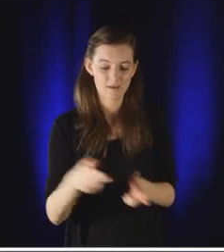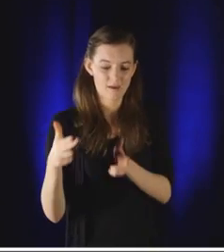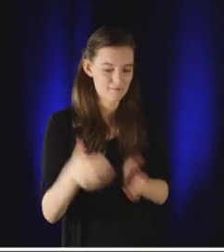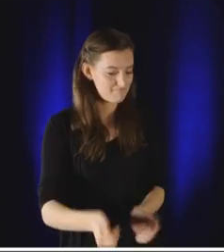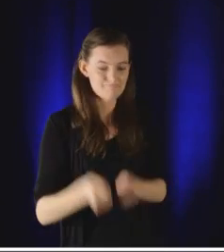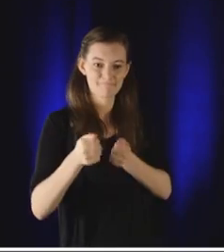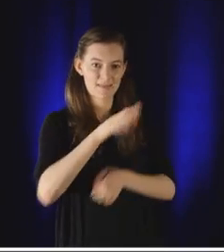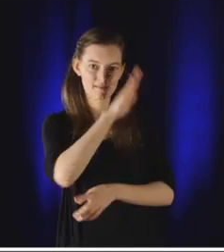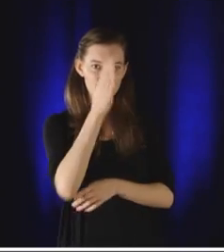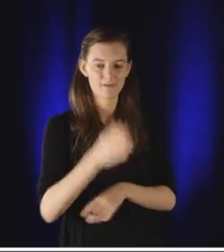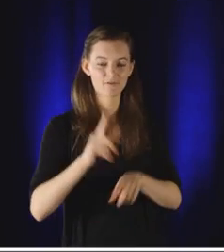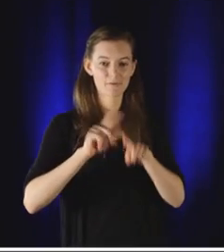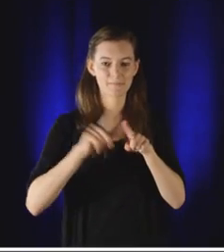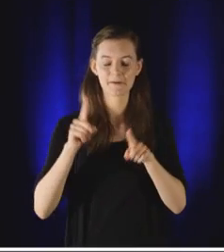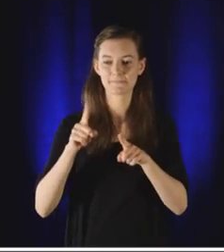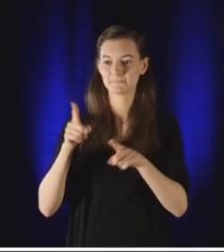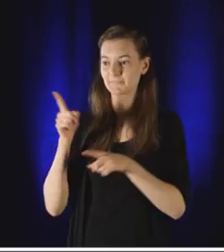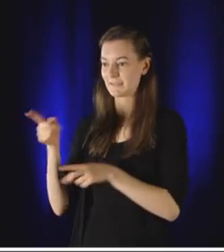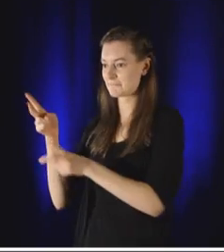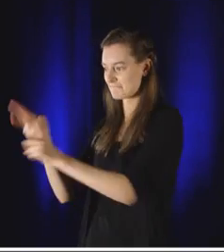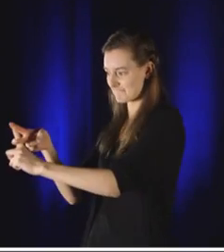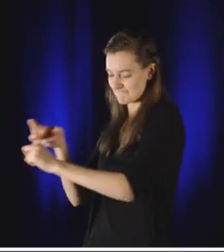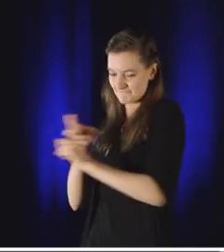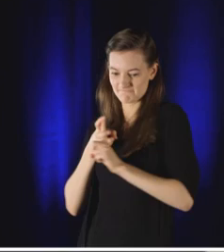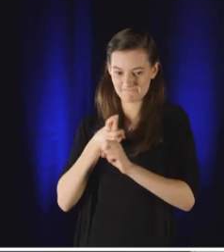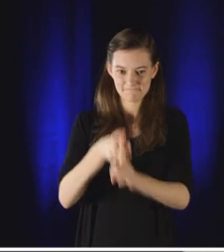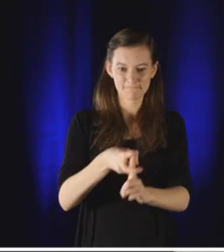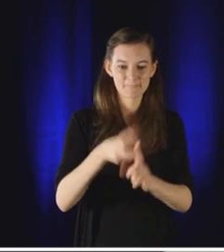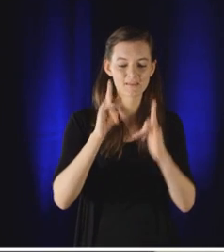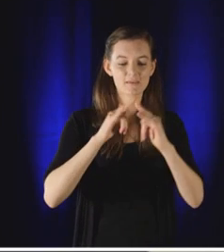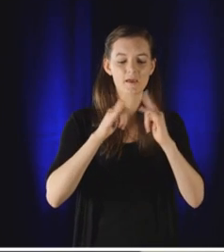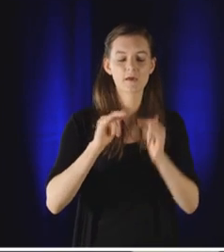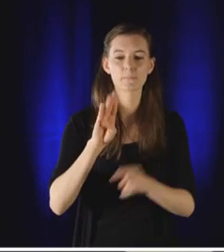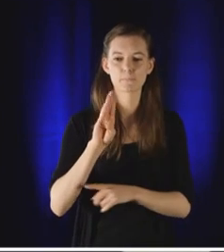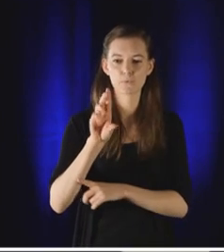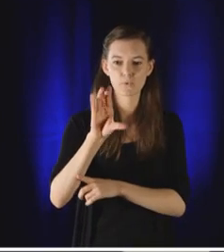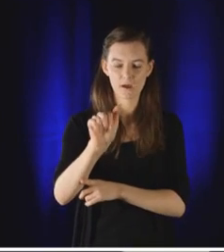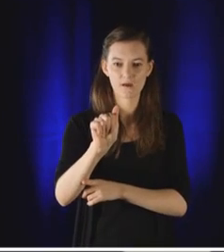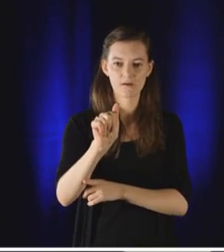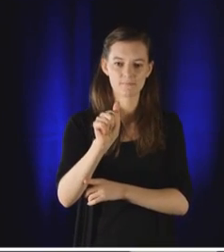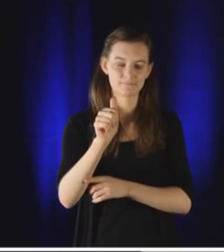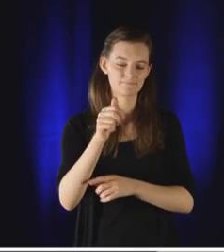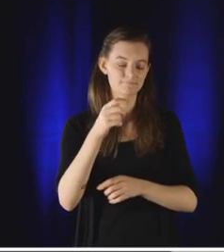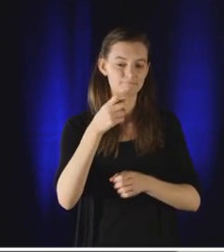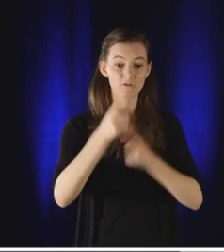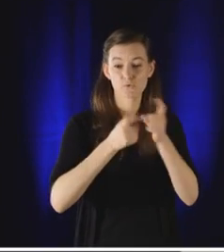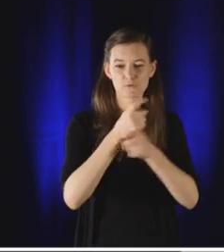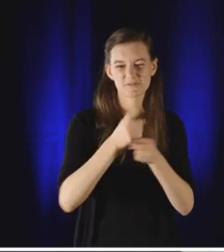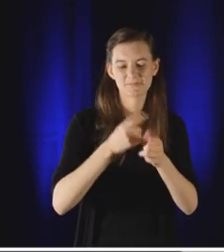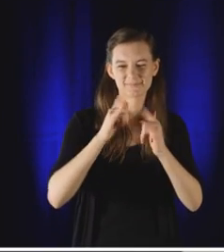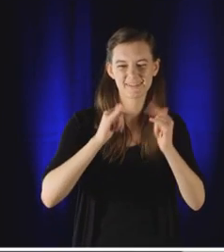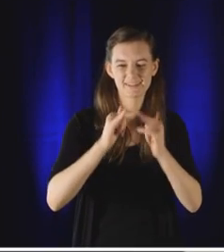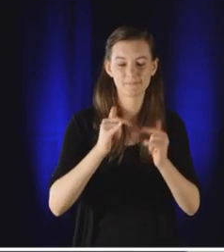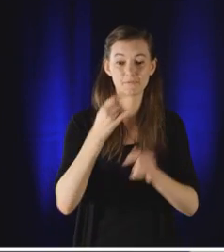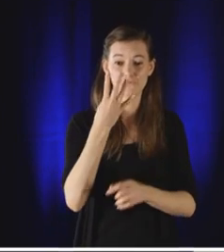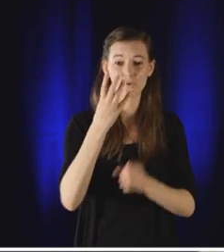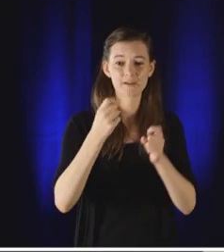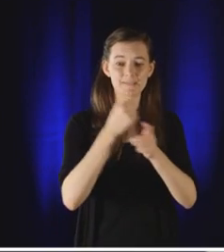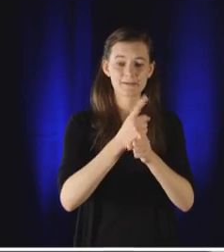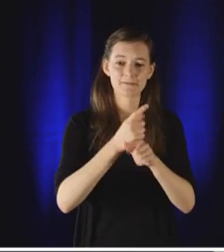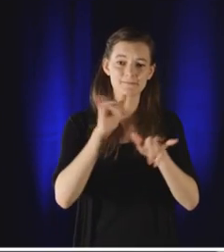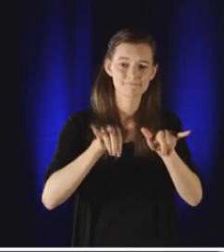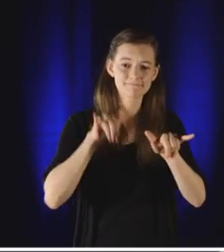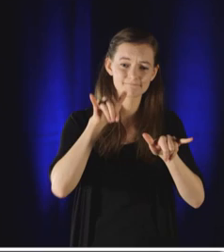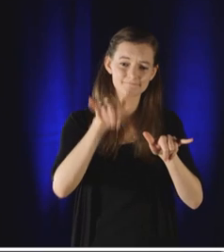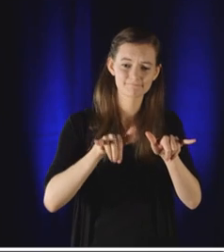invasion of Iraq. He was captured and held at Camp Buka, known as a torture camp, for four years during the U.S. surge in Iraq.